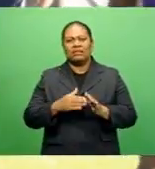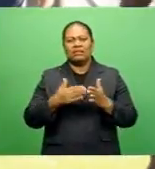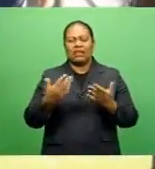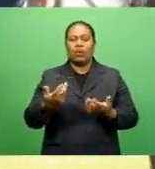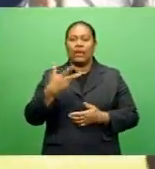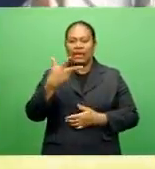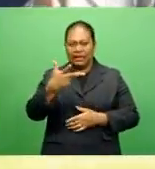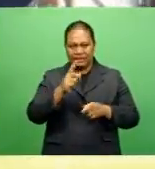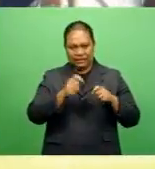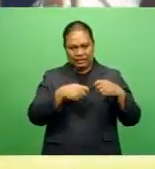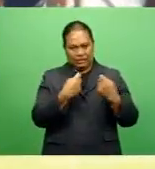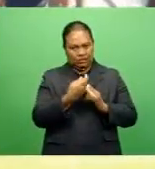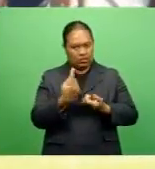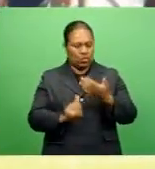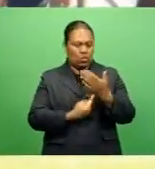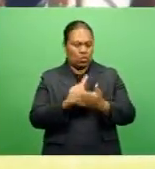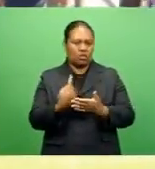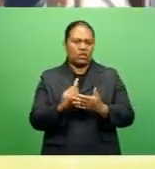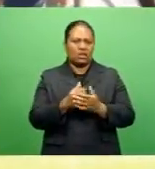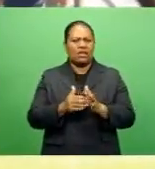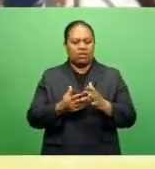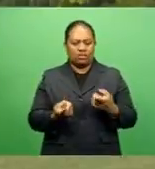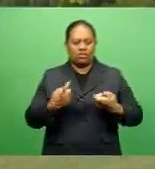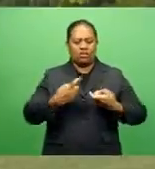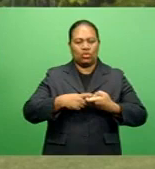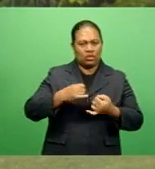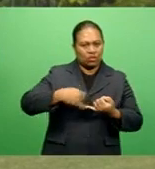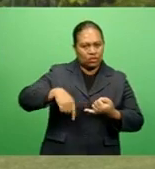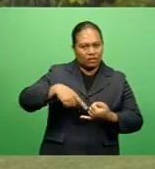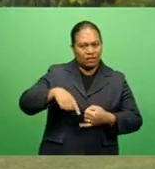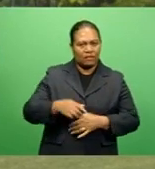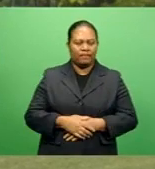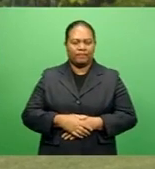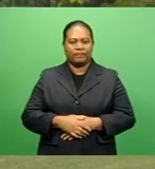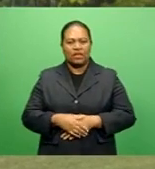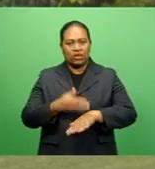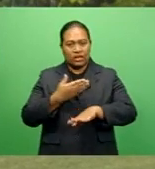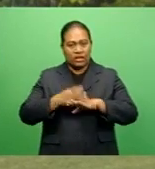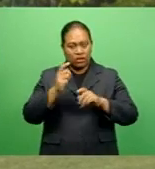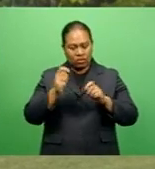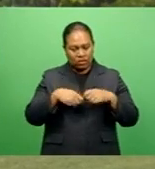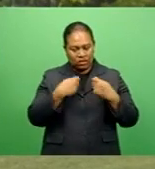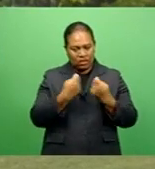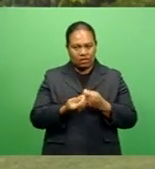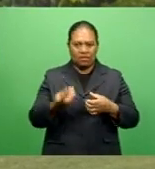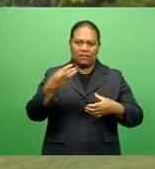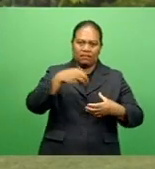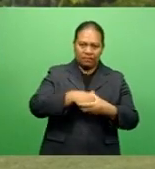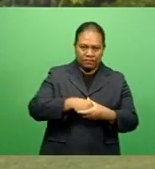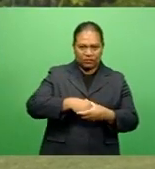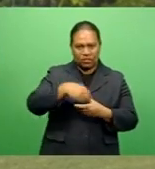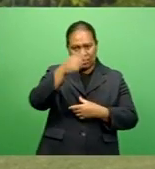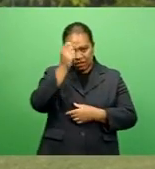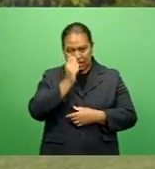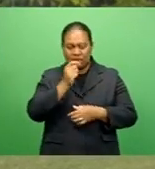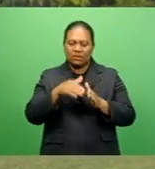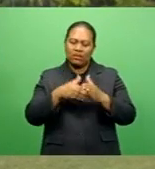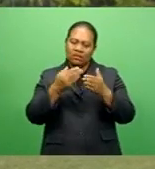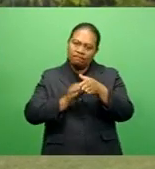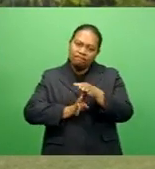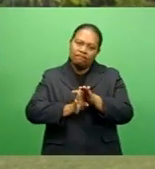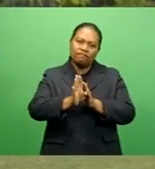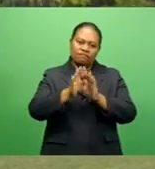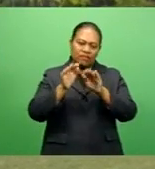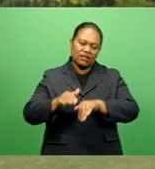teams coming on board to join Suva Rugby Union. With new teams joining the Suva Rugby Union, officials have decided to increase the number of teams